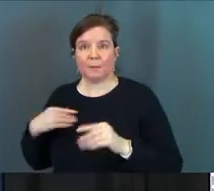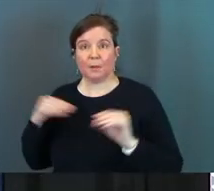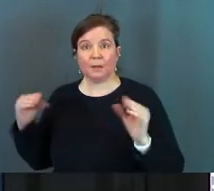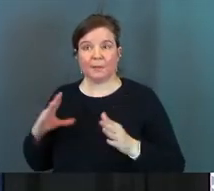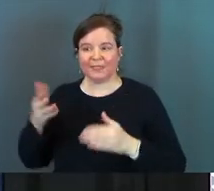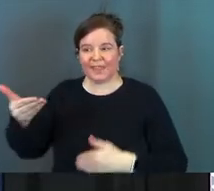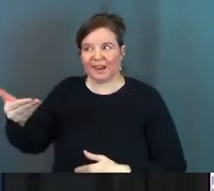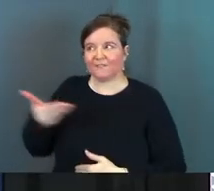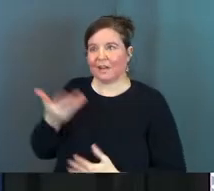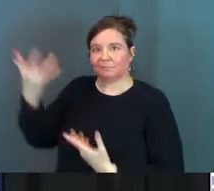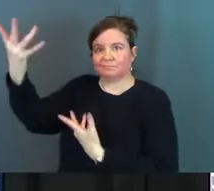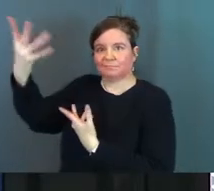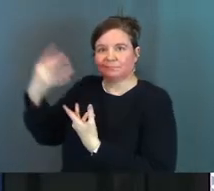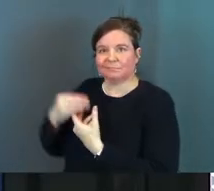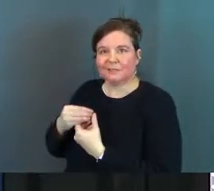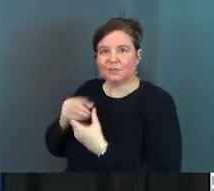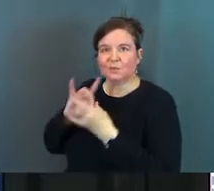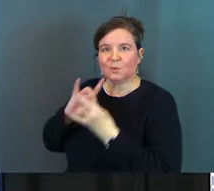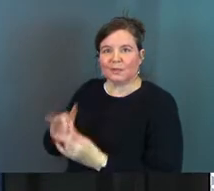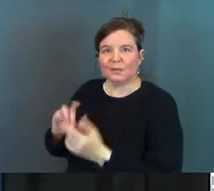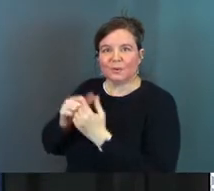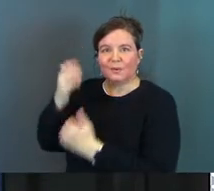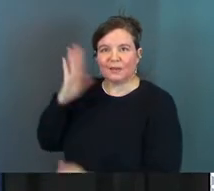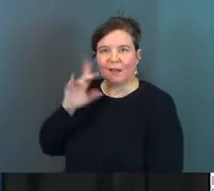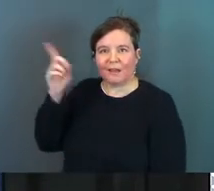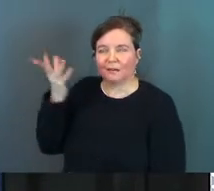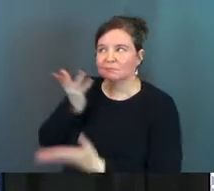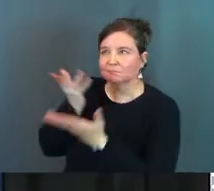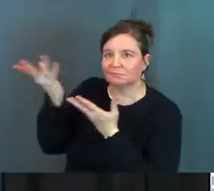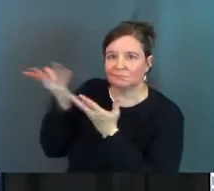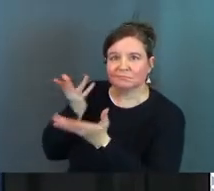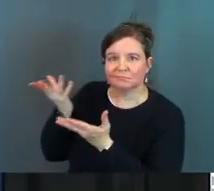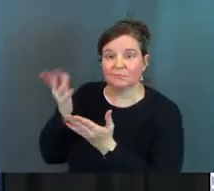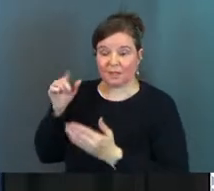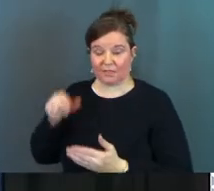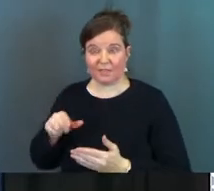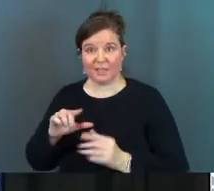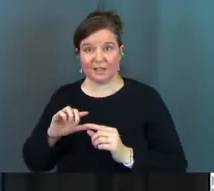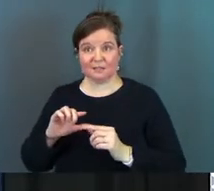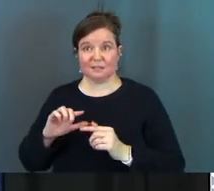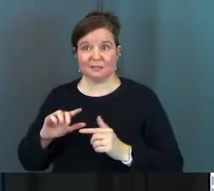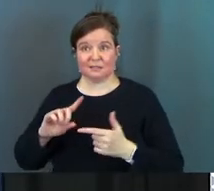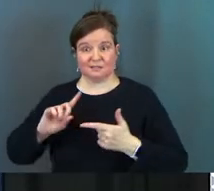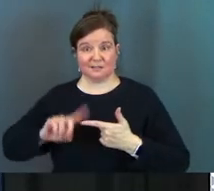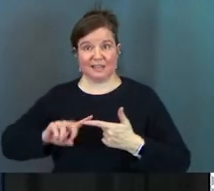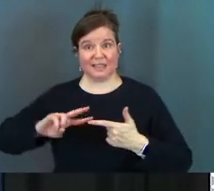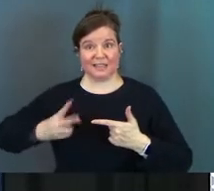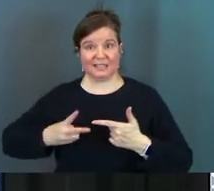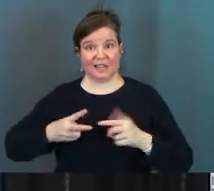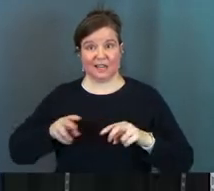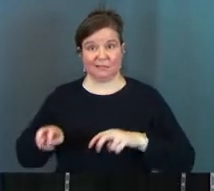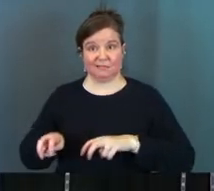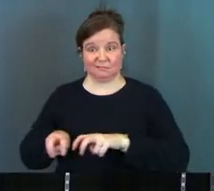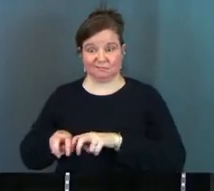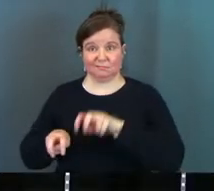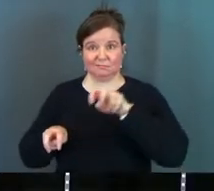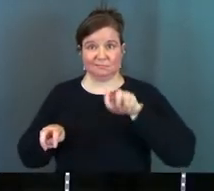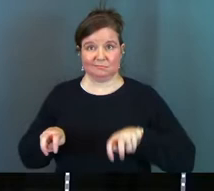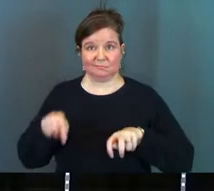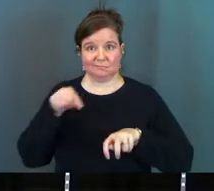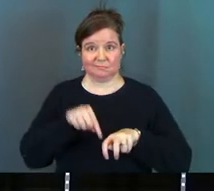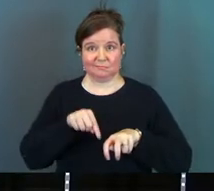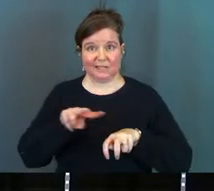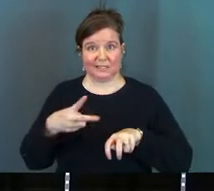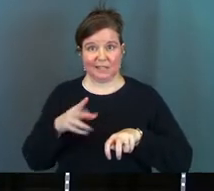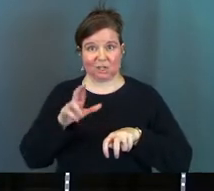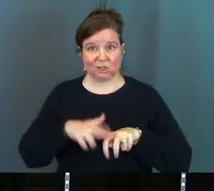that invites them into relationship with God. Now this crew comes along second chair and